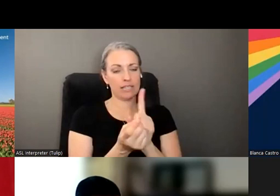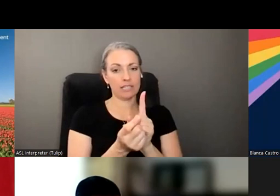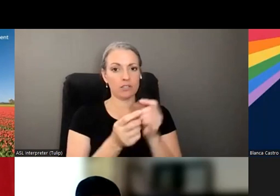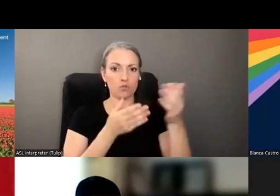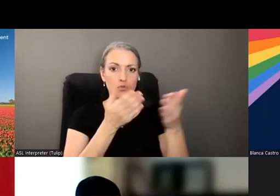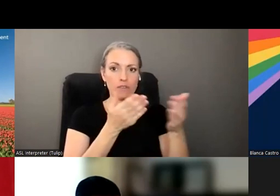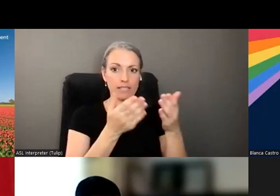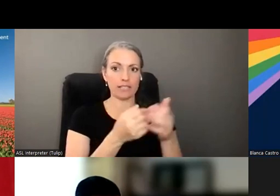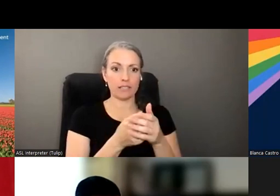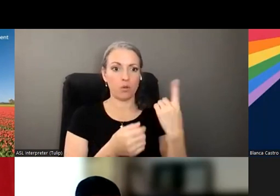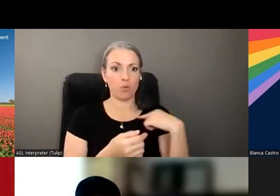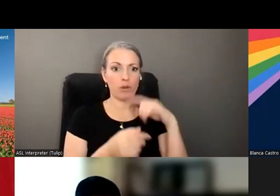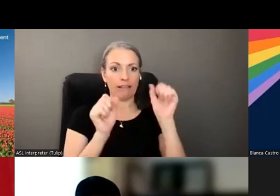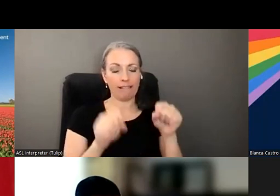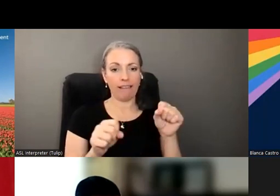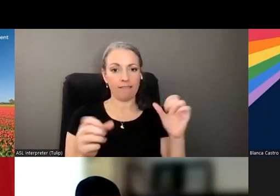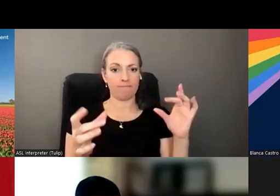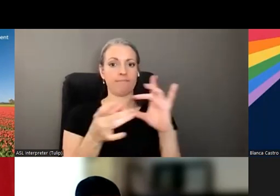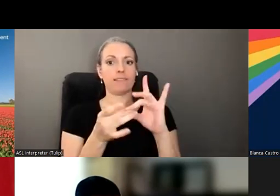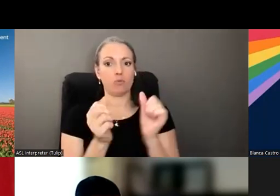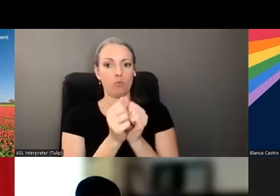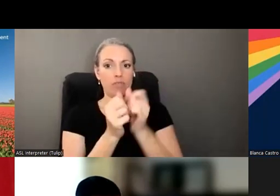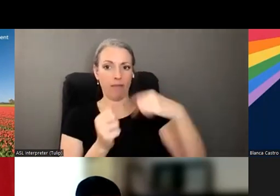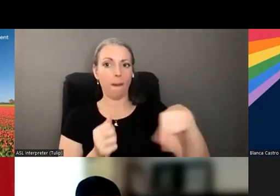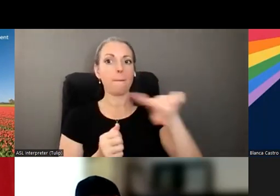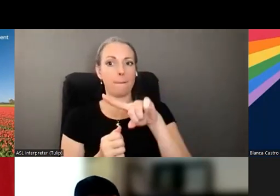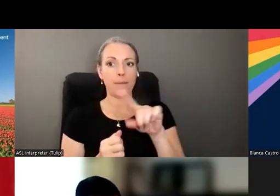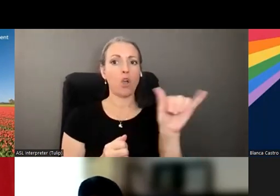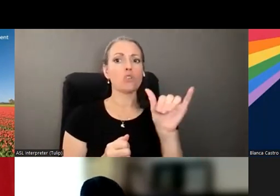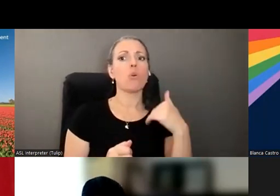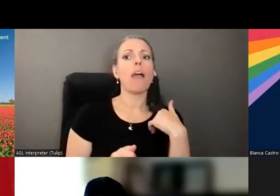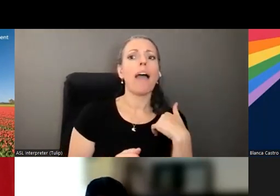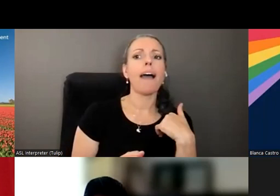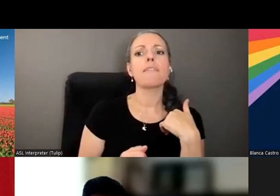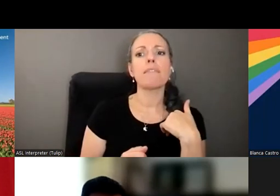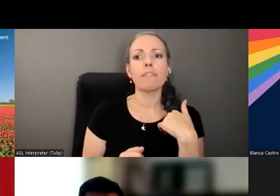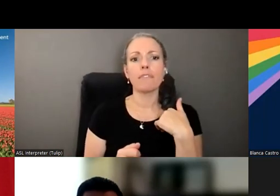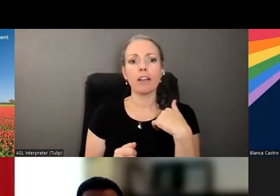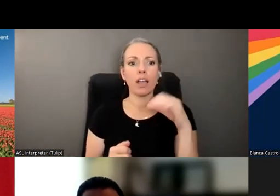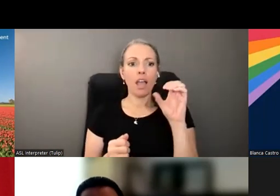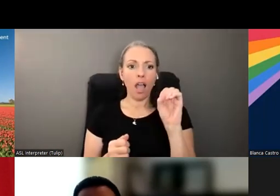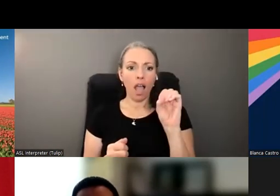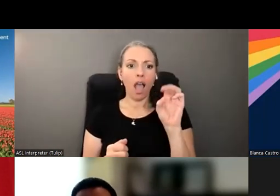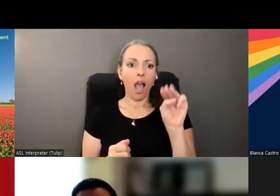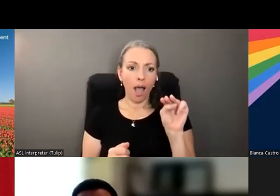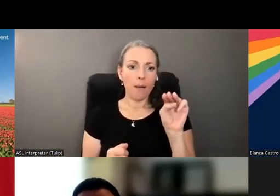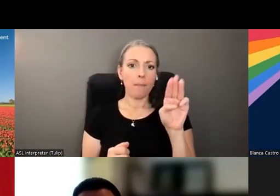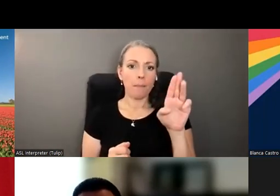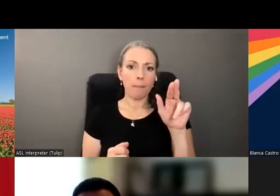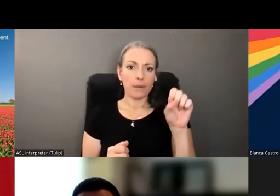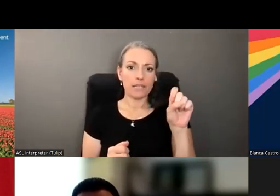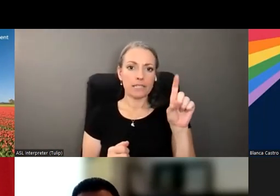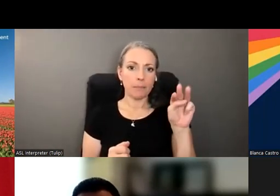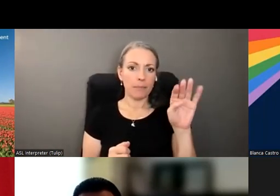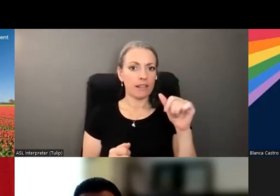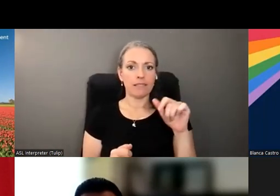can, uh, tap into those. But, um, we also have ombudsmen who speak on a variety of languages,